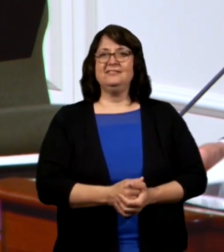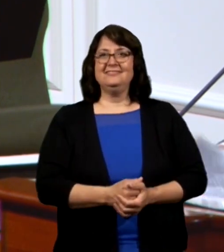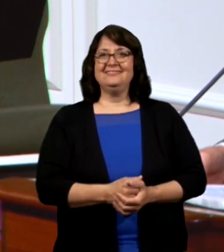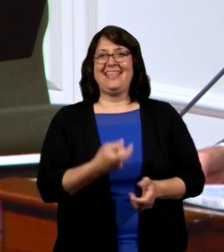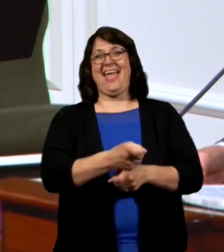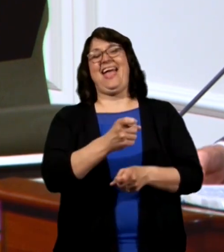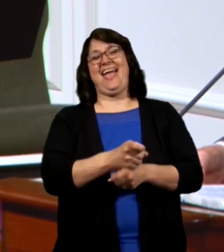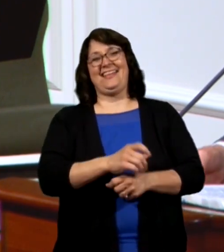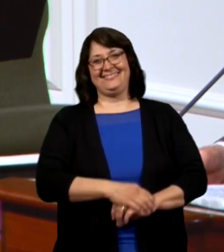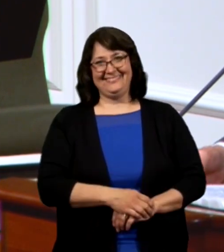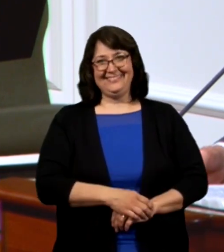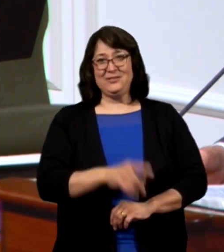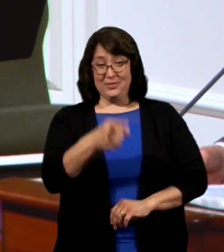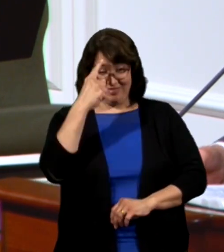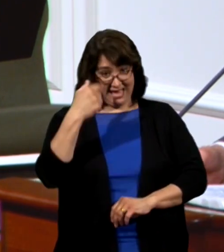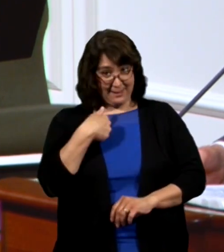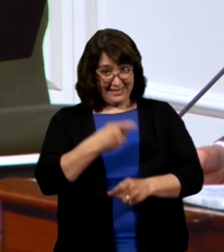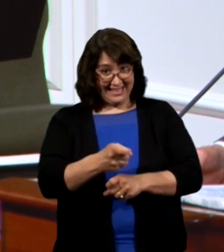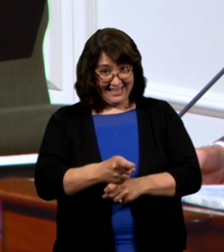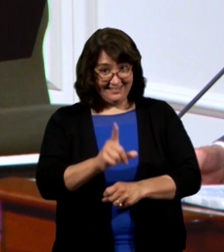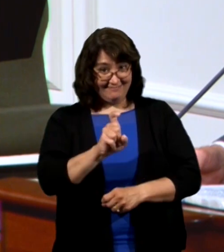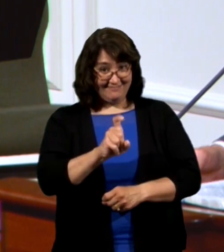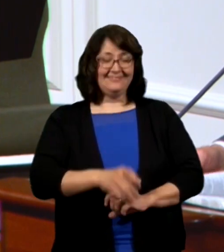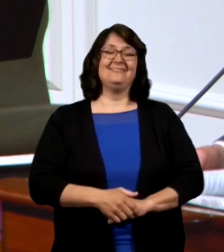Ha! You think I'm kidding.